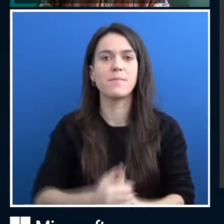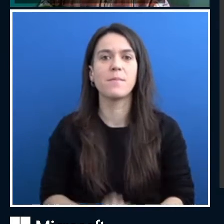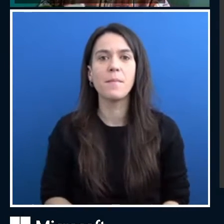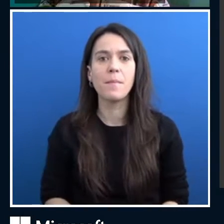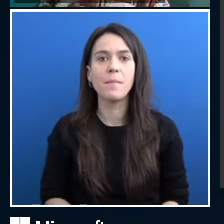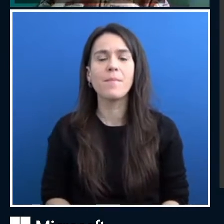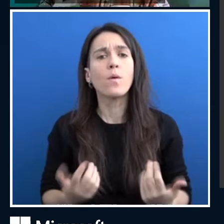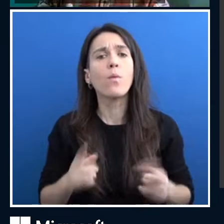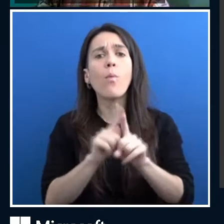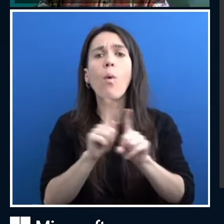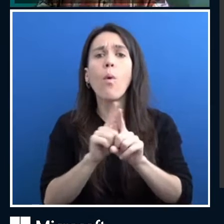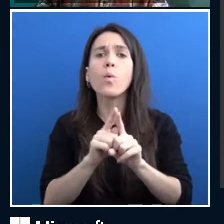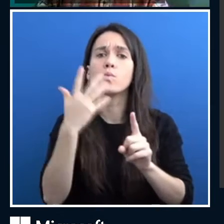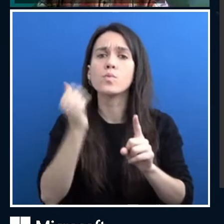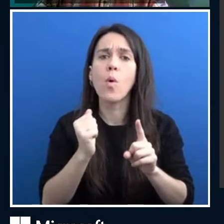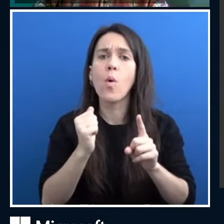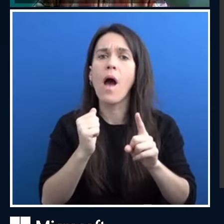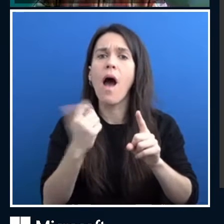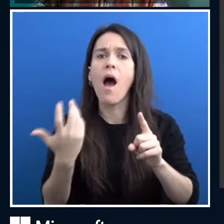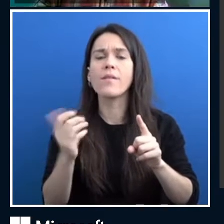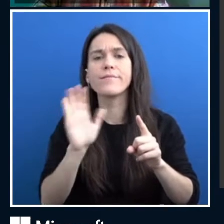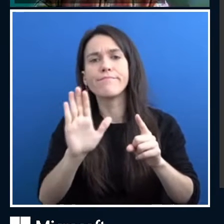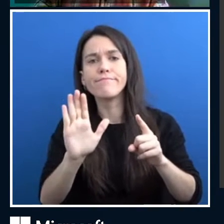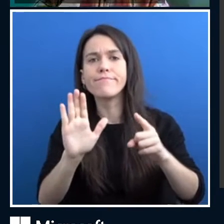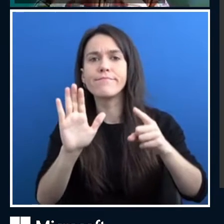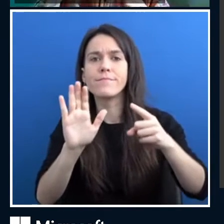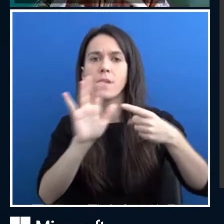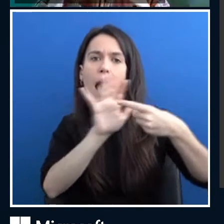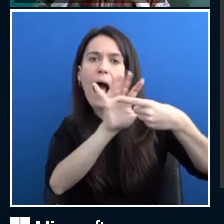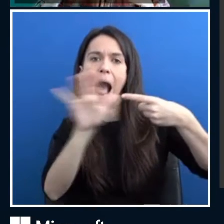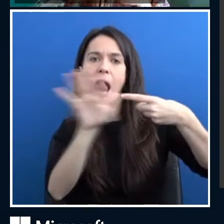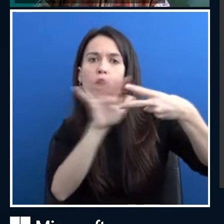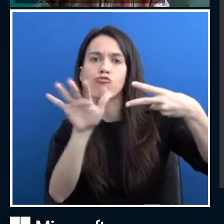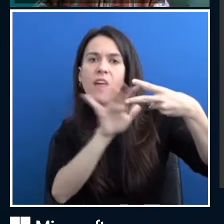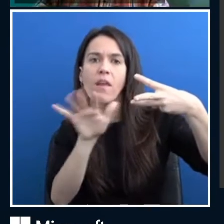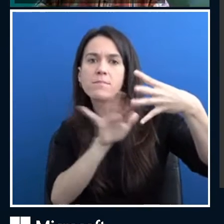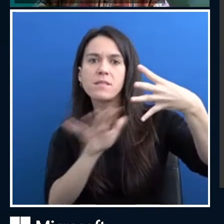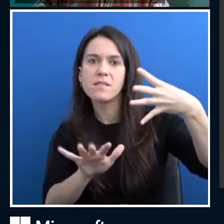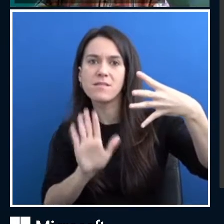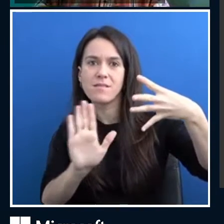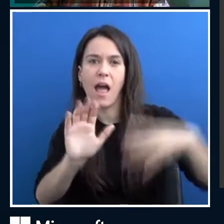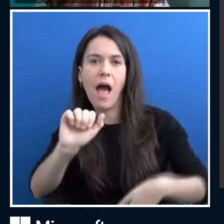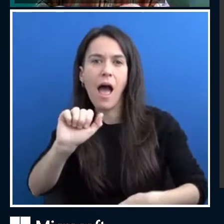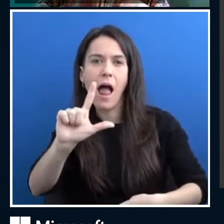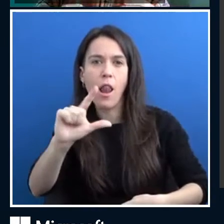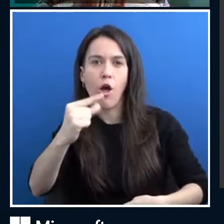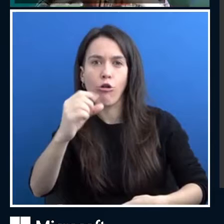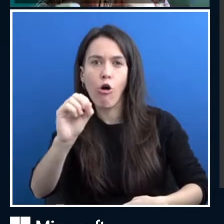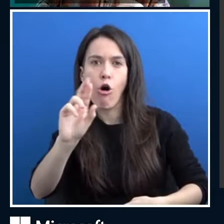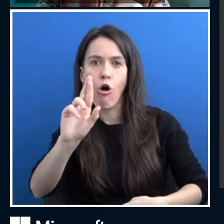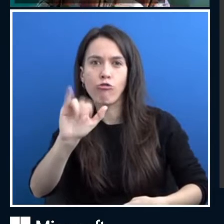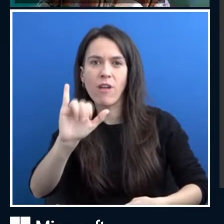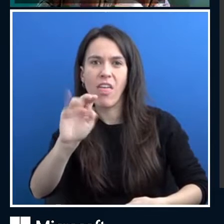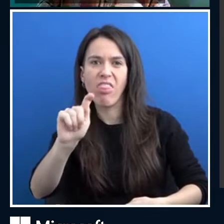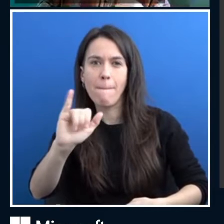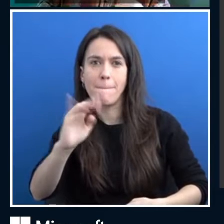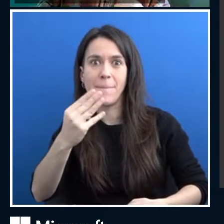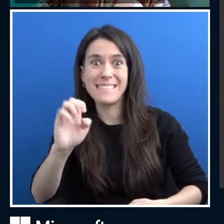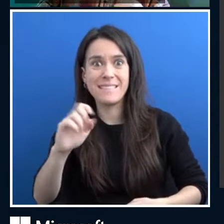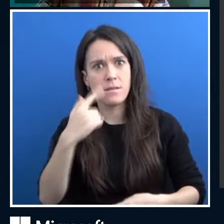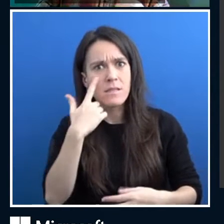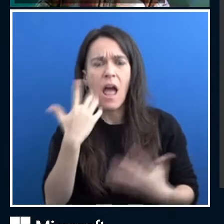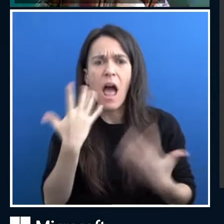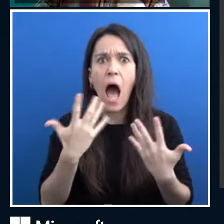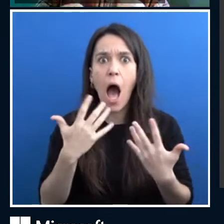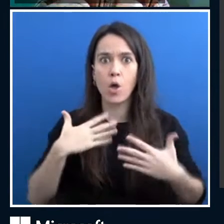or by some knowledge representation. So we have those systems which mimic the behavior of a human being in